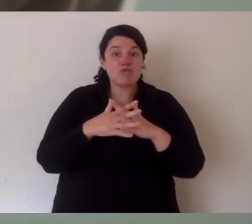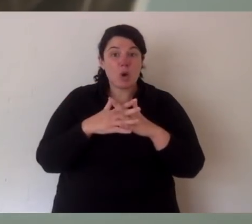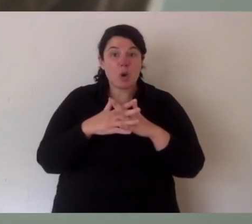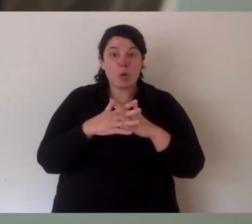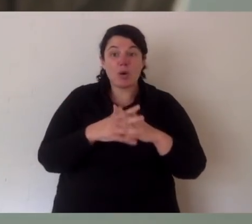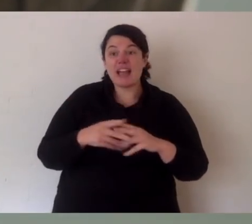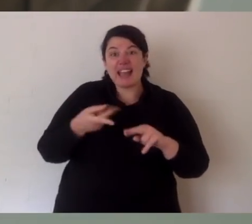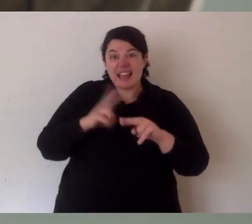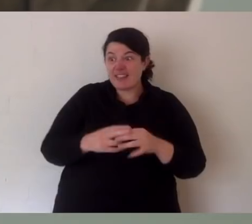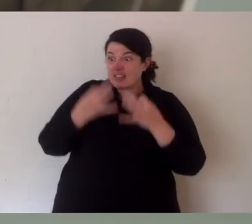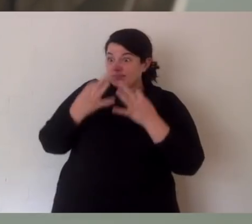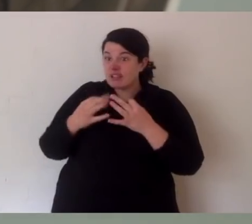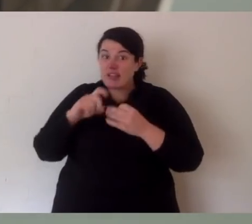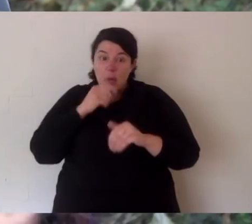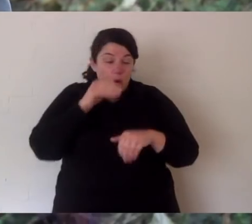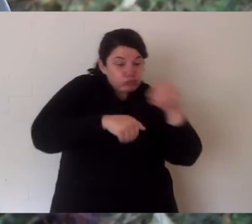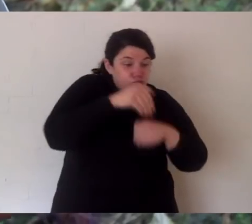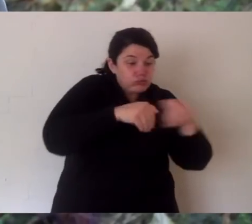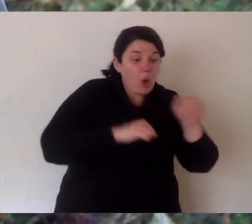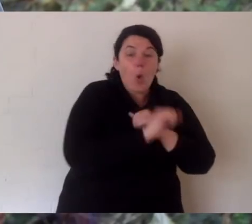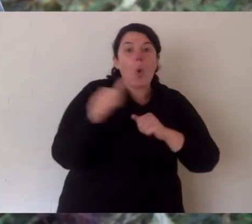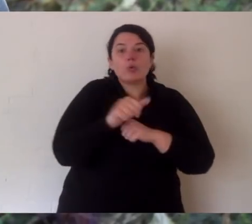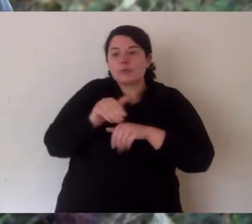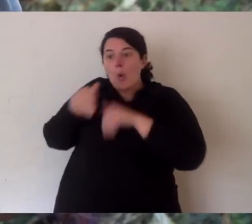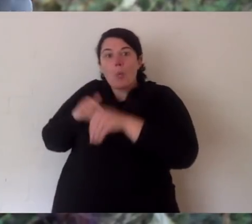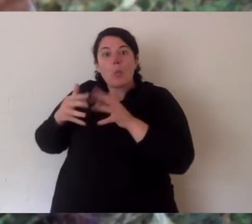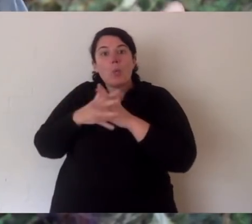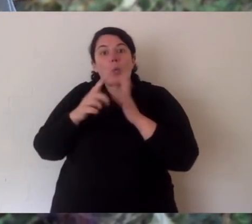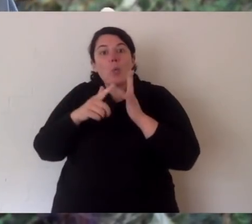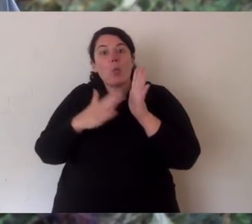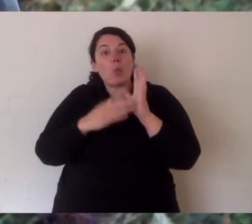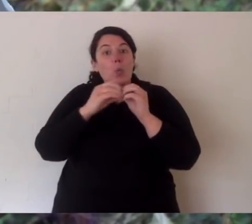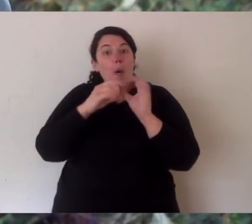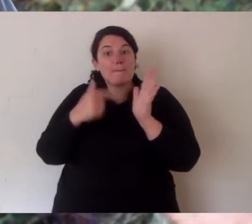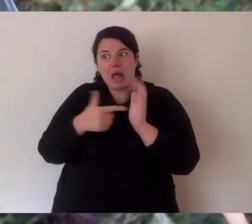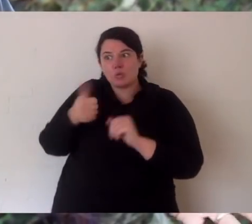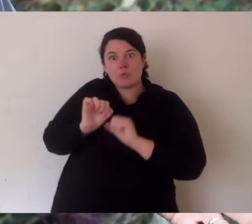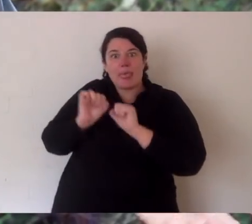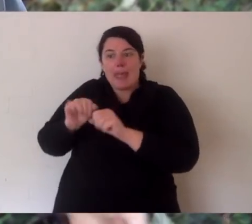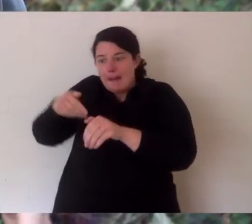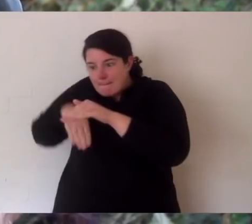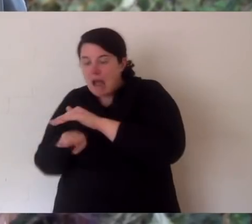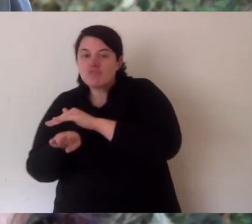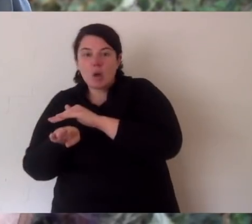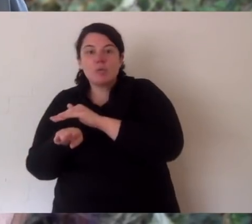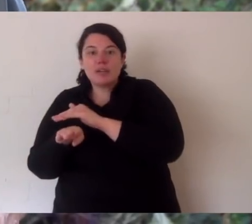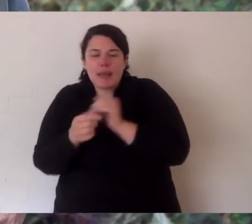burrows, hollow logs, they'll even use old wombat burrows. If they don't have a burrow they can dig their own but they keep their joey safe